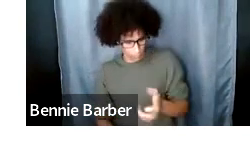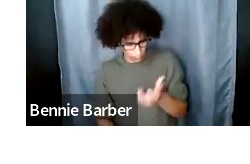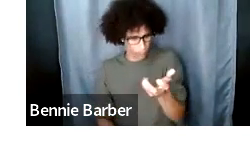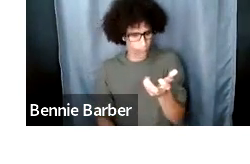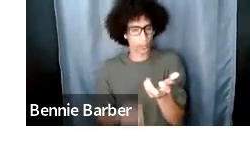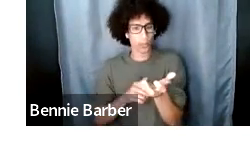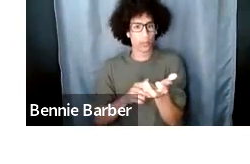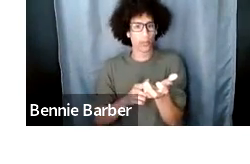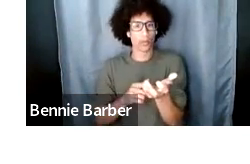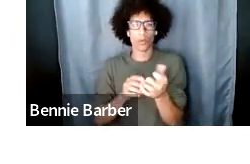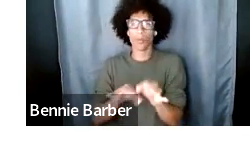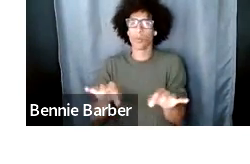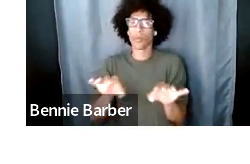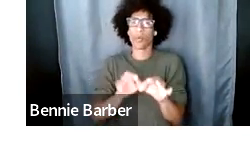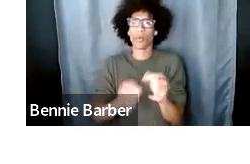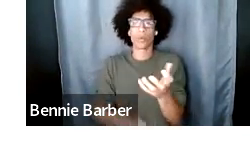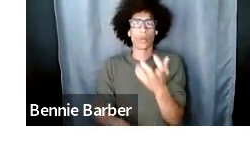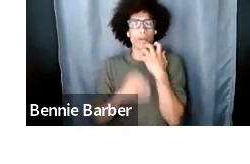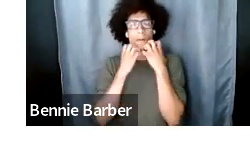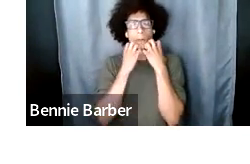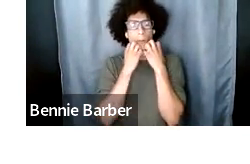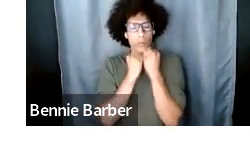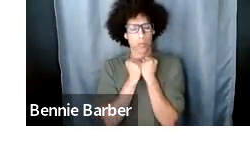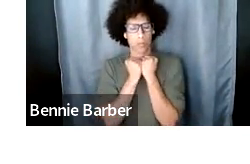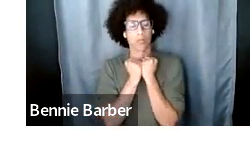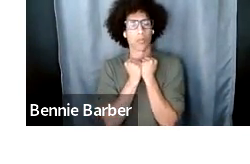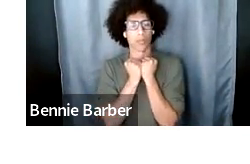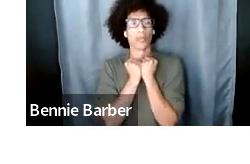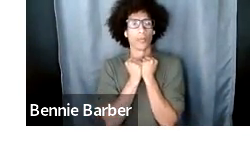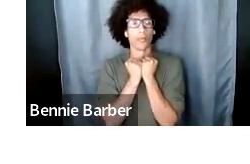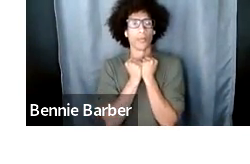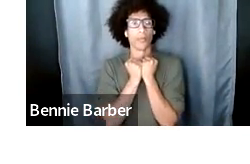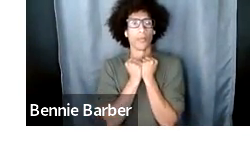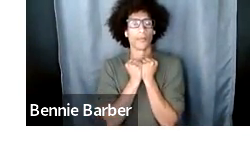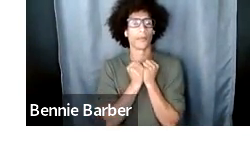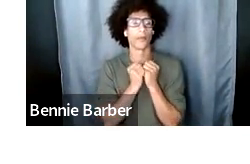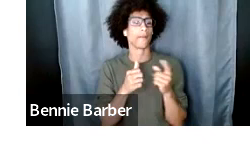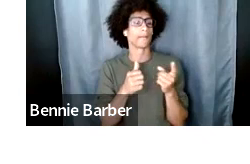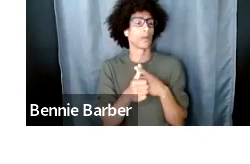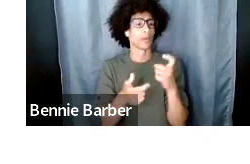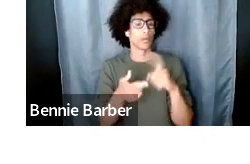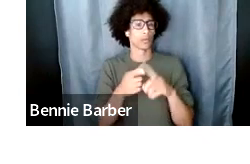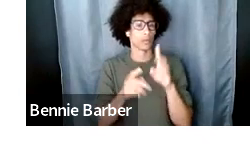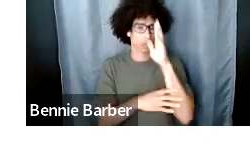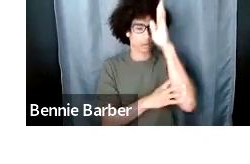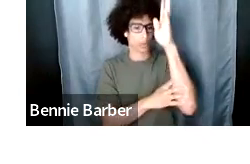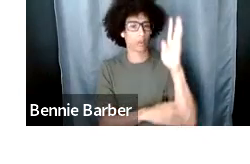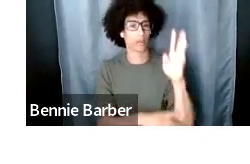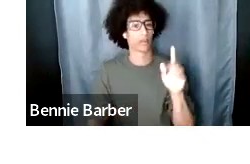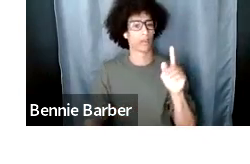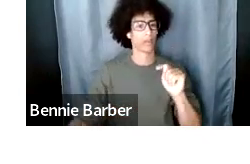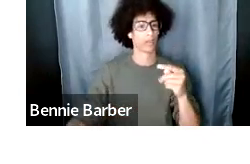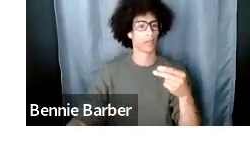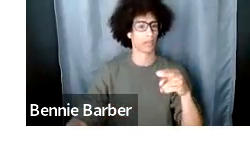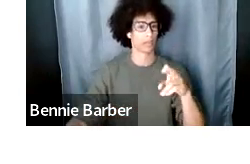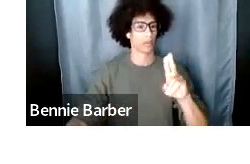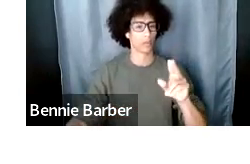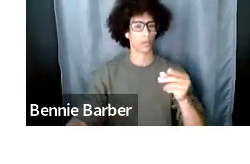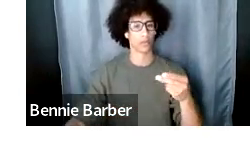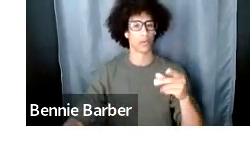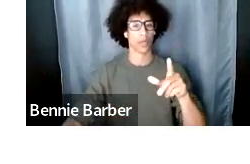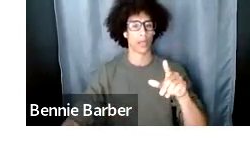nugget because i think first you want to create the through line if you want to just keep holding of like what is the story